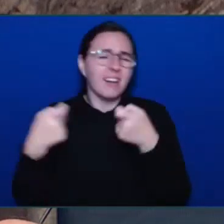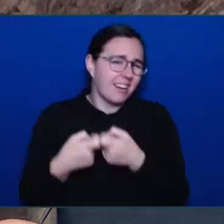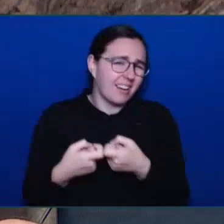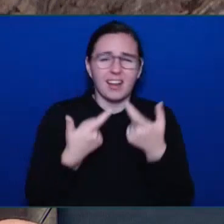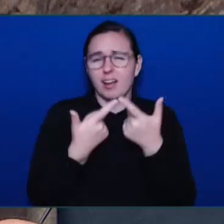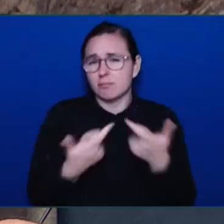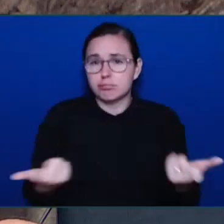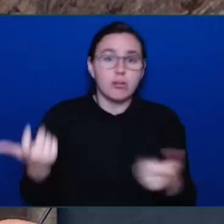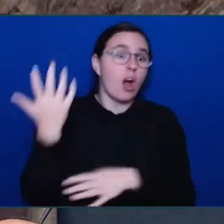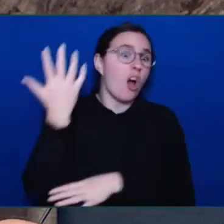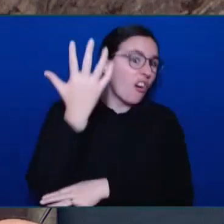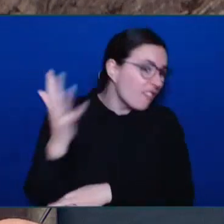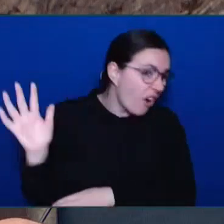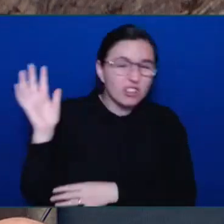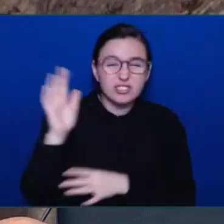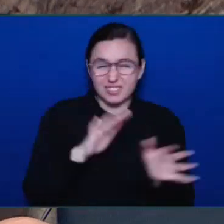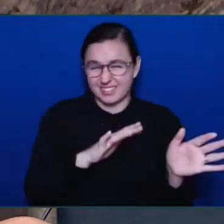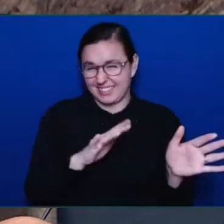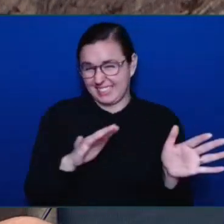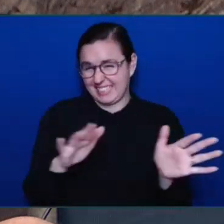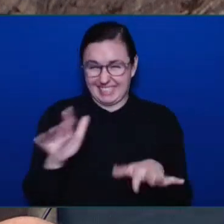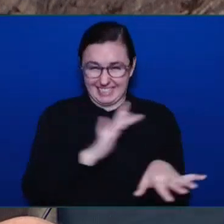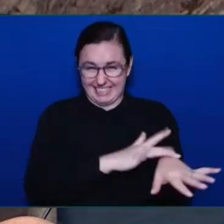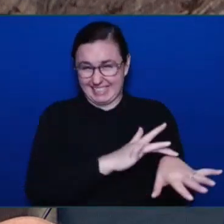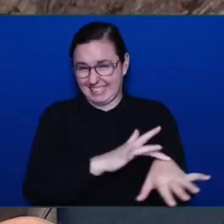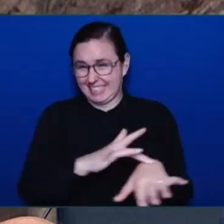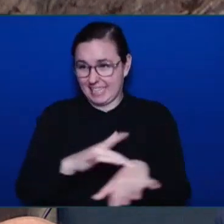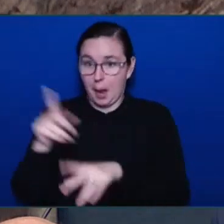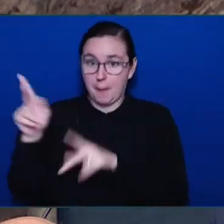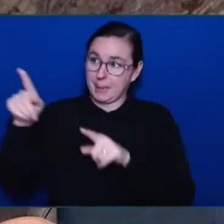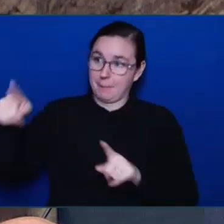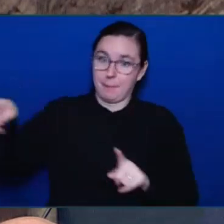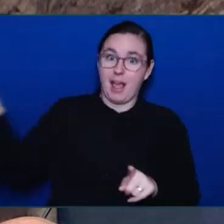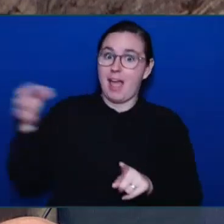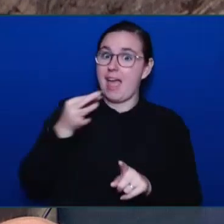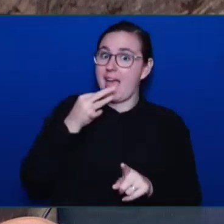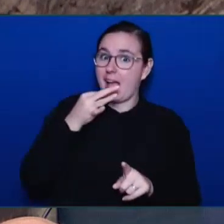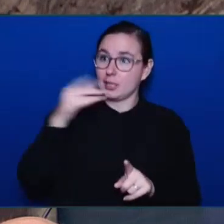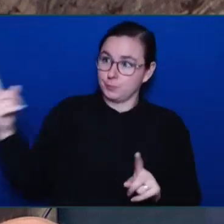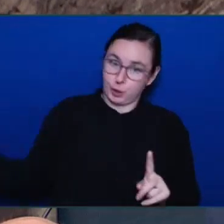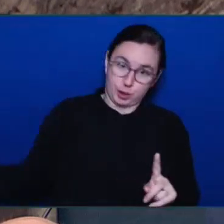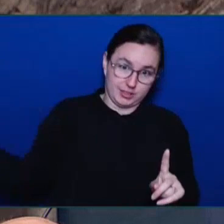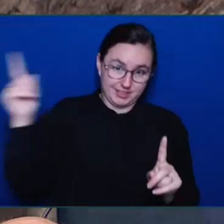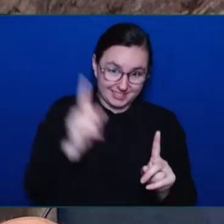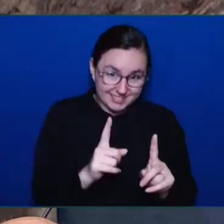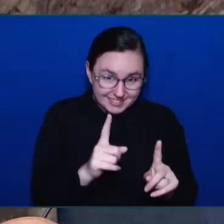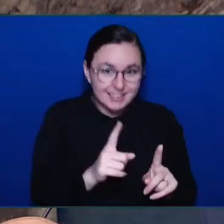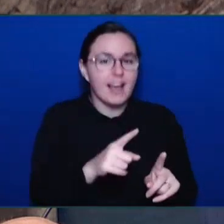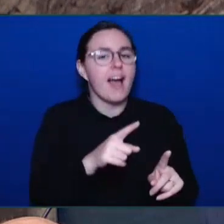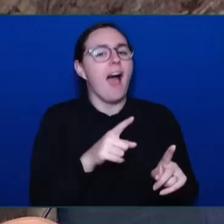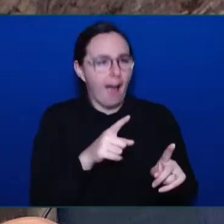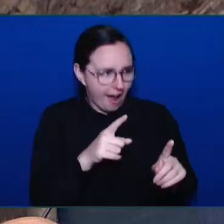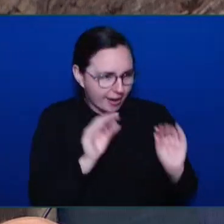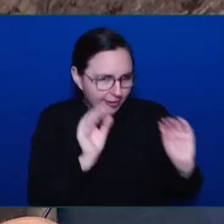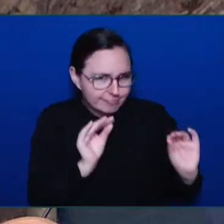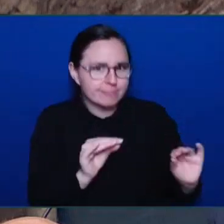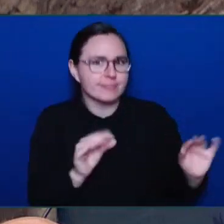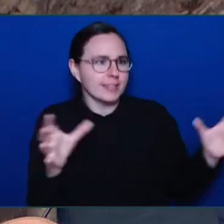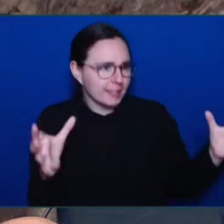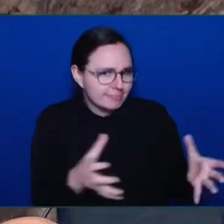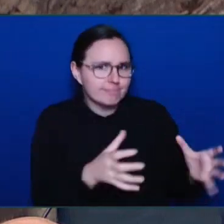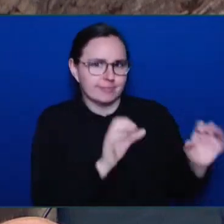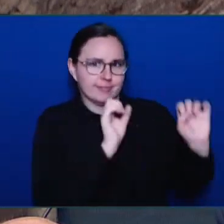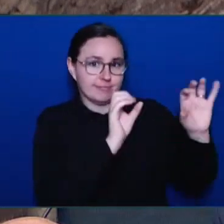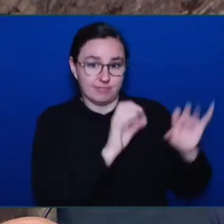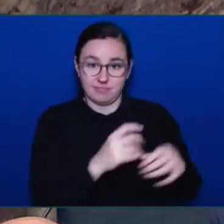facilitators and mentors from across British Columbia. I had the opportunity, Mr. Speaker, to attend the first graduating class of